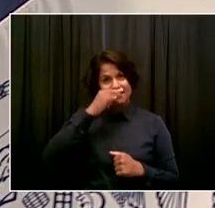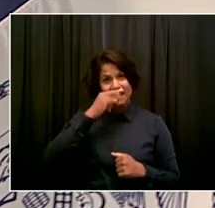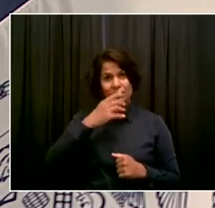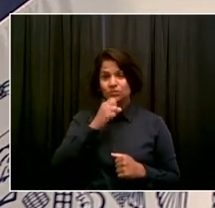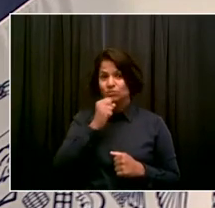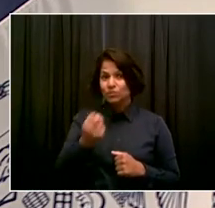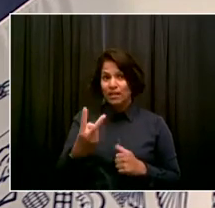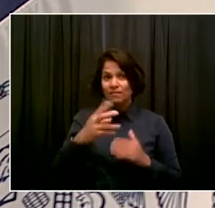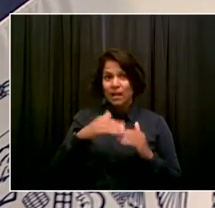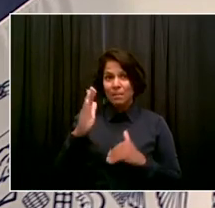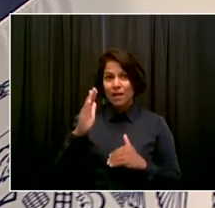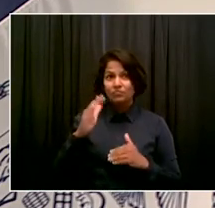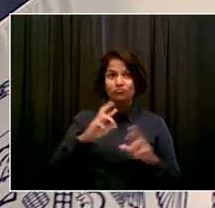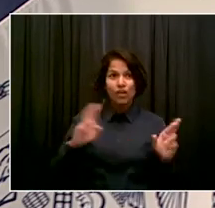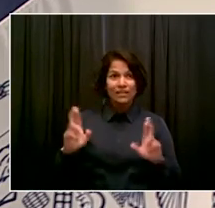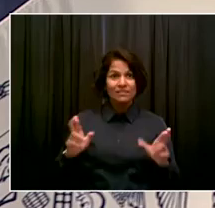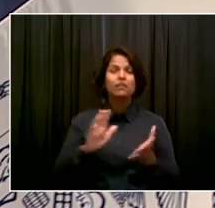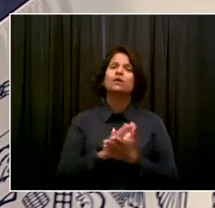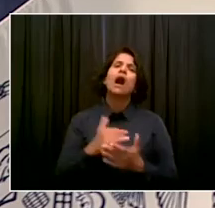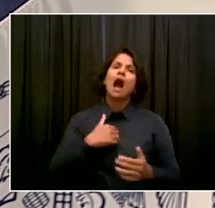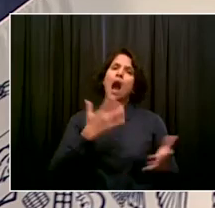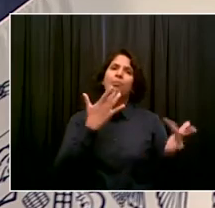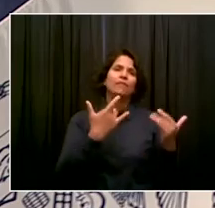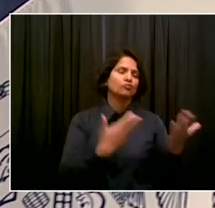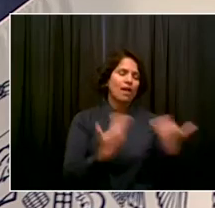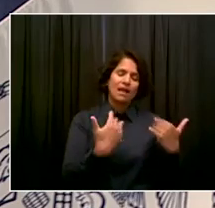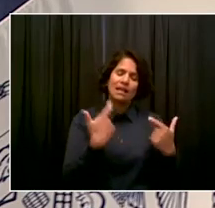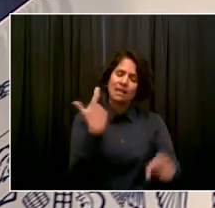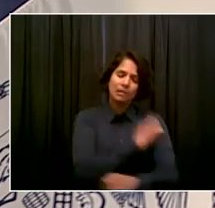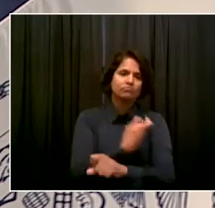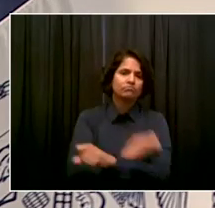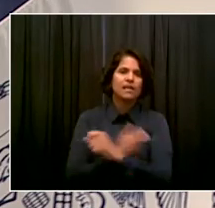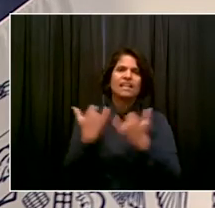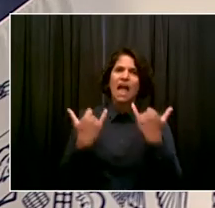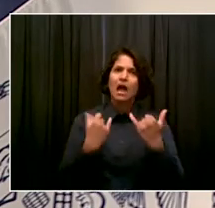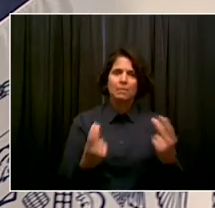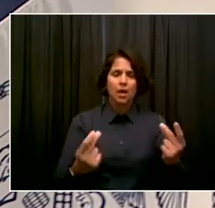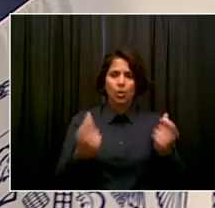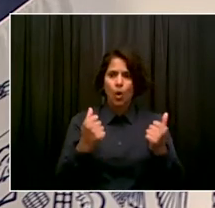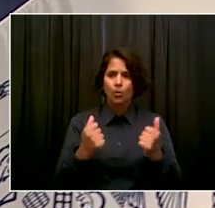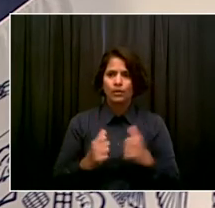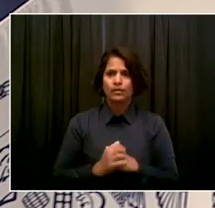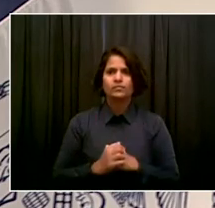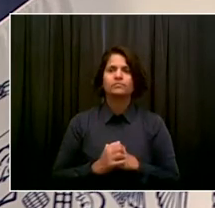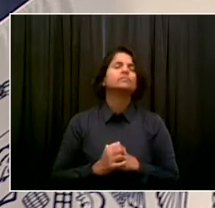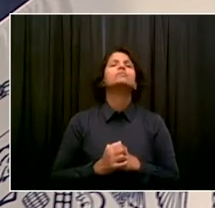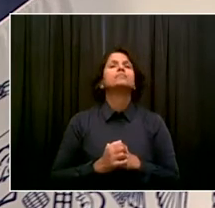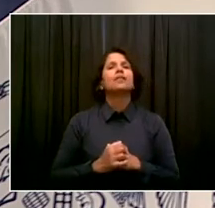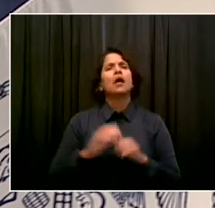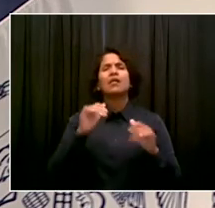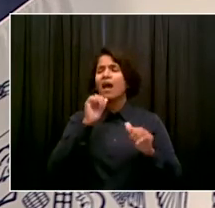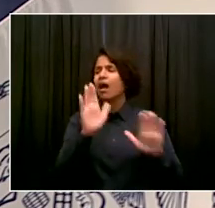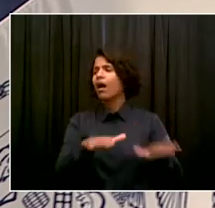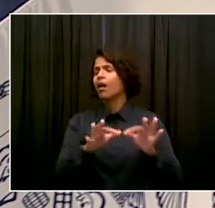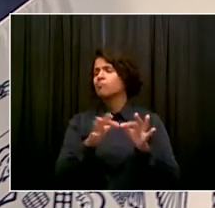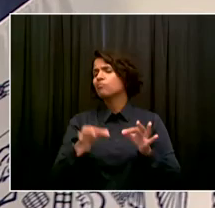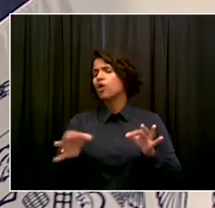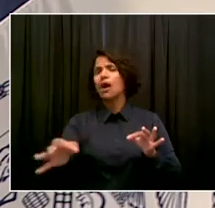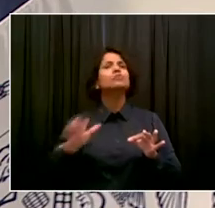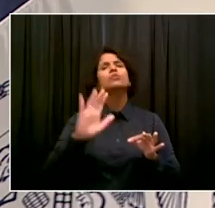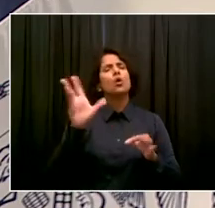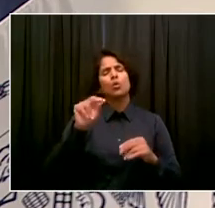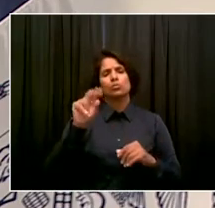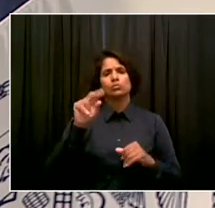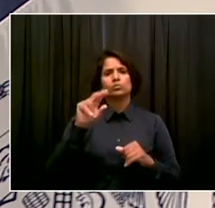would be running right now to the nearest vaccination site to get my kids vaccinated. Not a question in my mind. The ideal